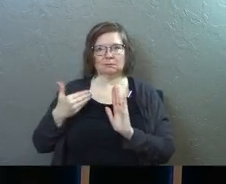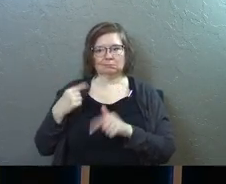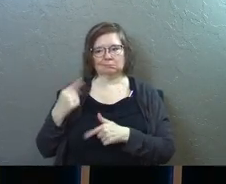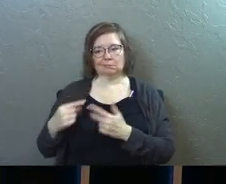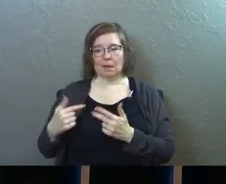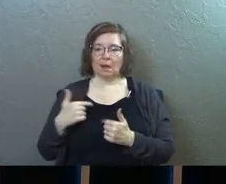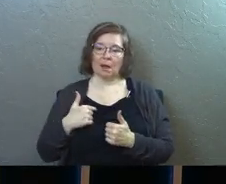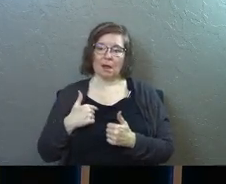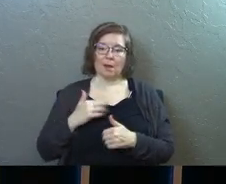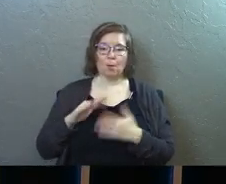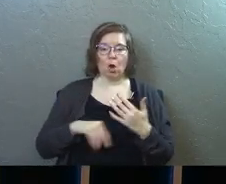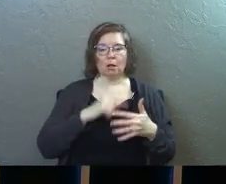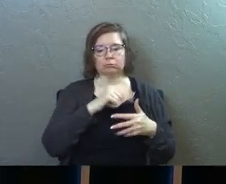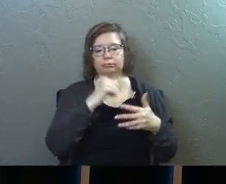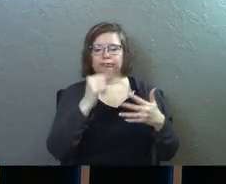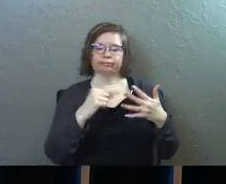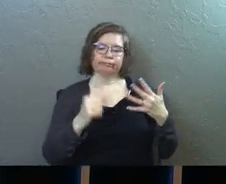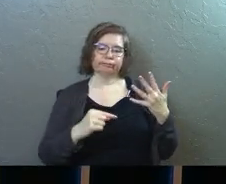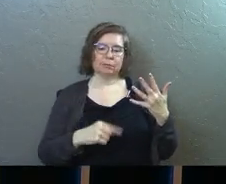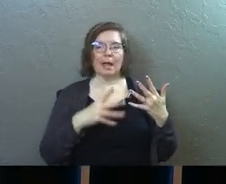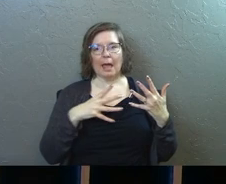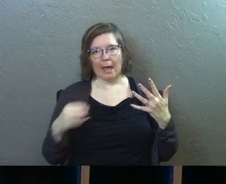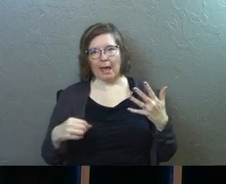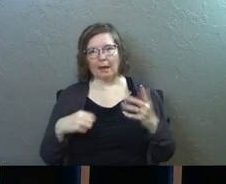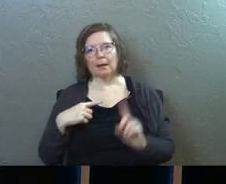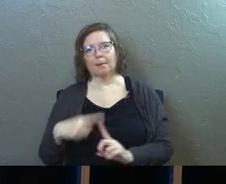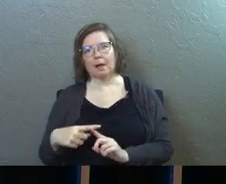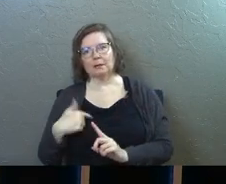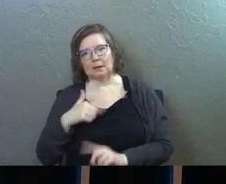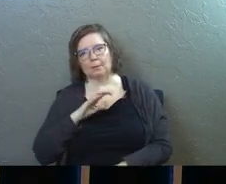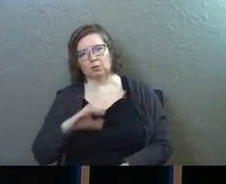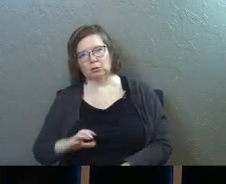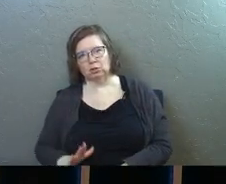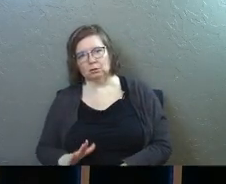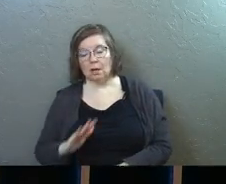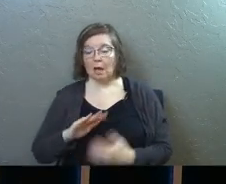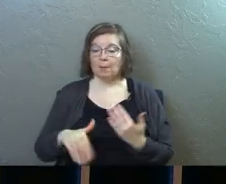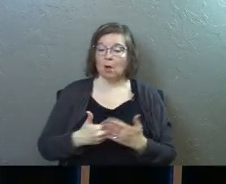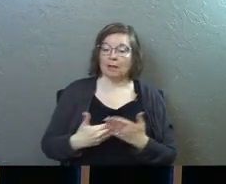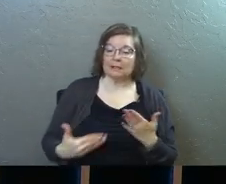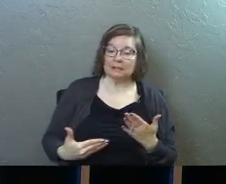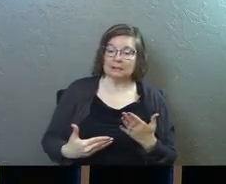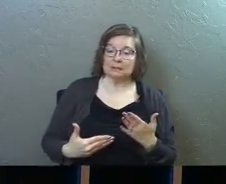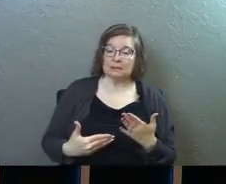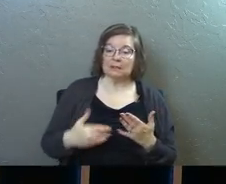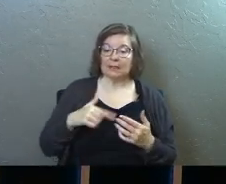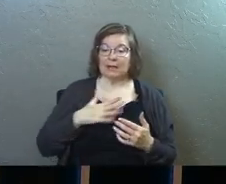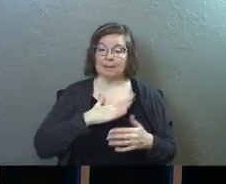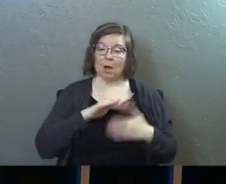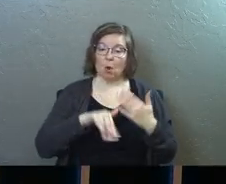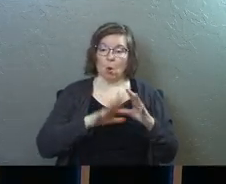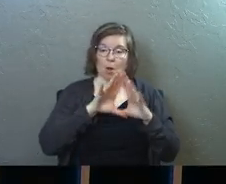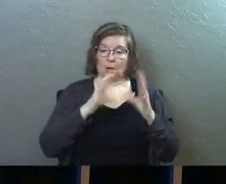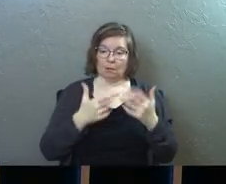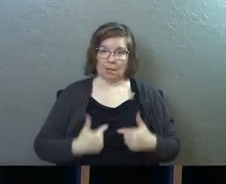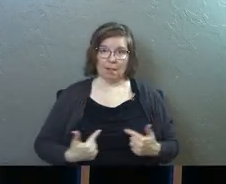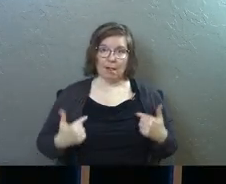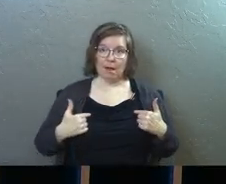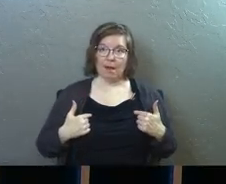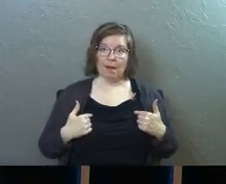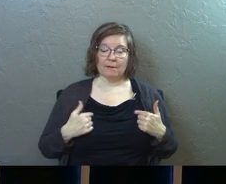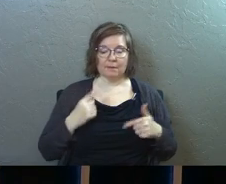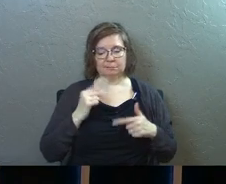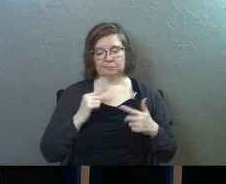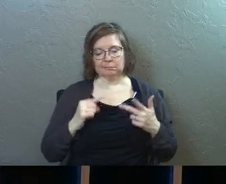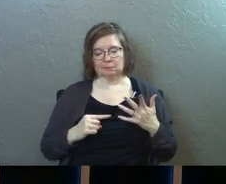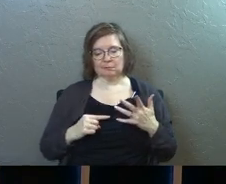Right? Like I'm all of these things and I'm a Christian. I'm all of these things and this is my whole life and I just kind